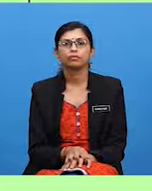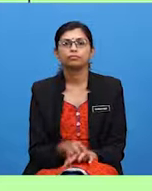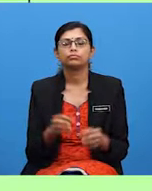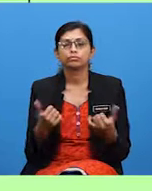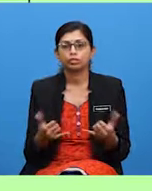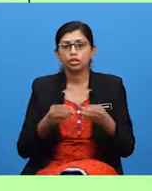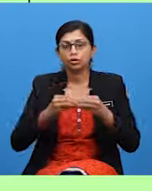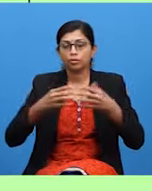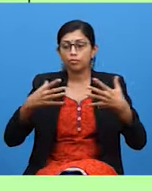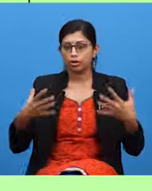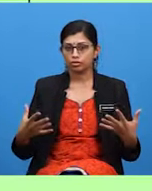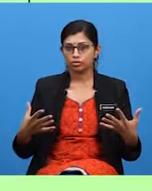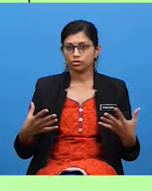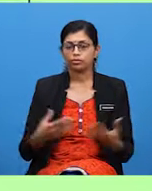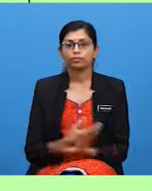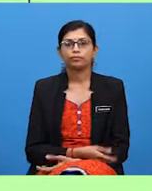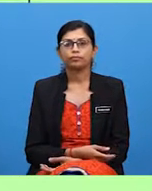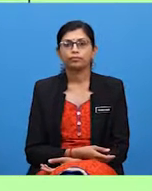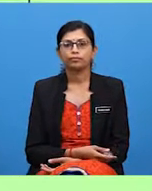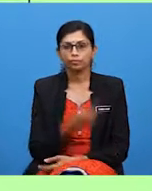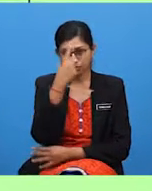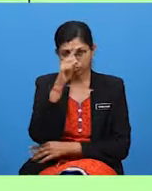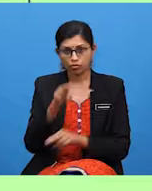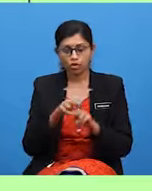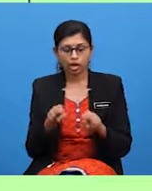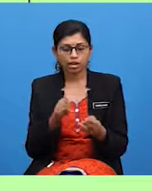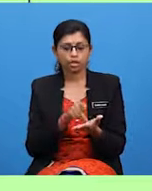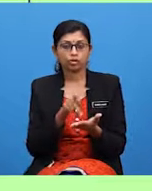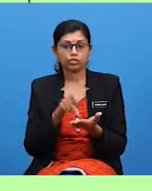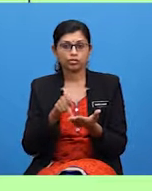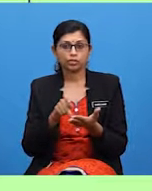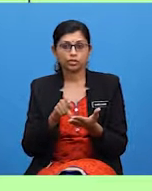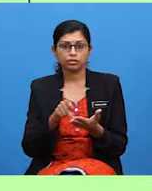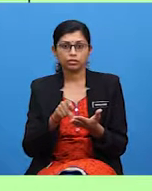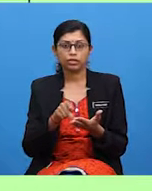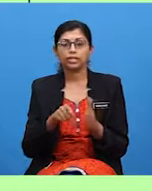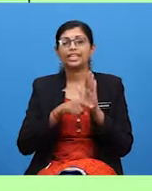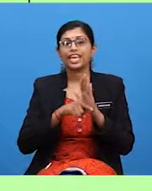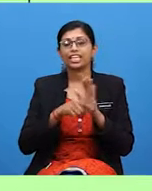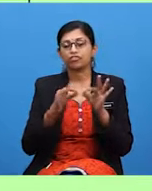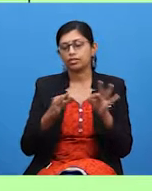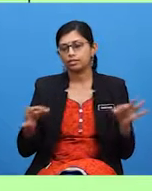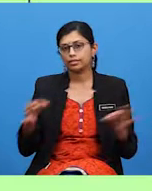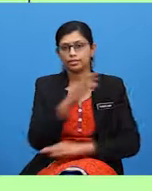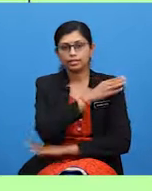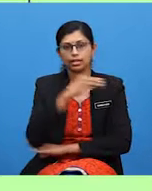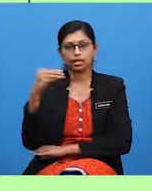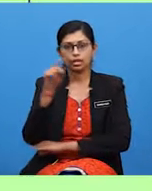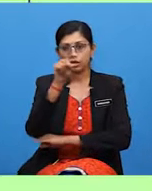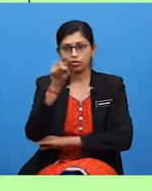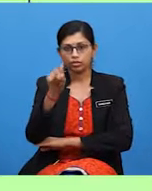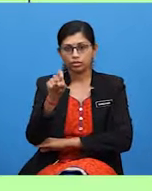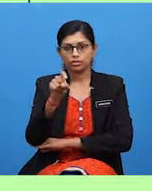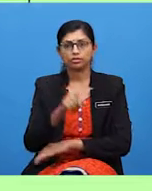with uncountable nouns in negative sentences and questions. There isn't